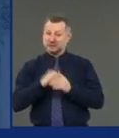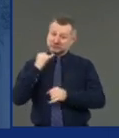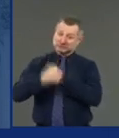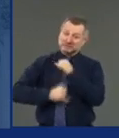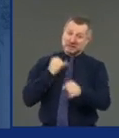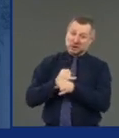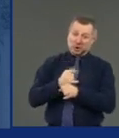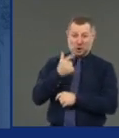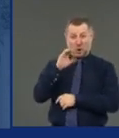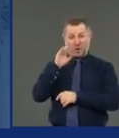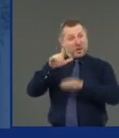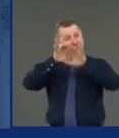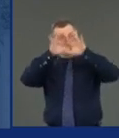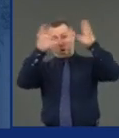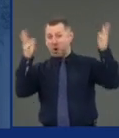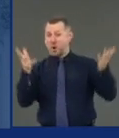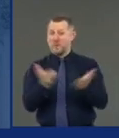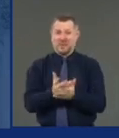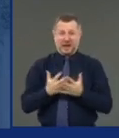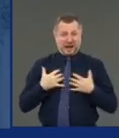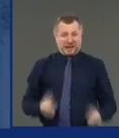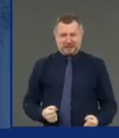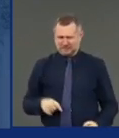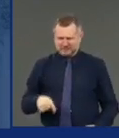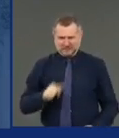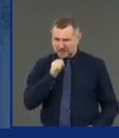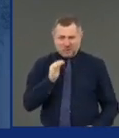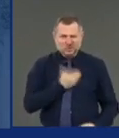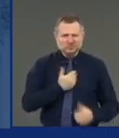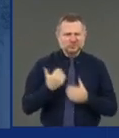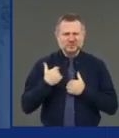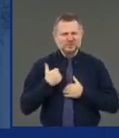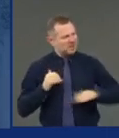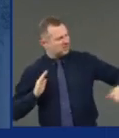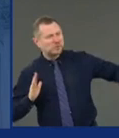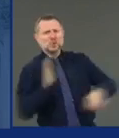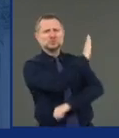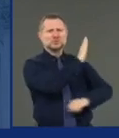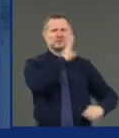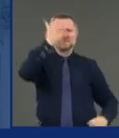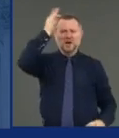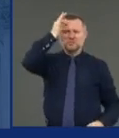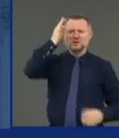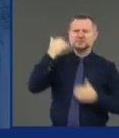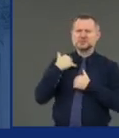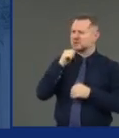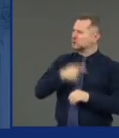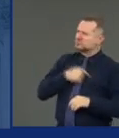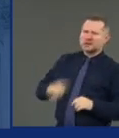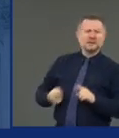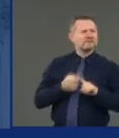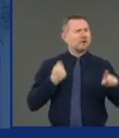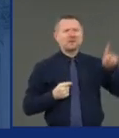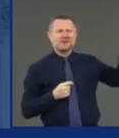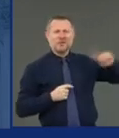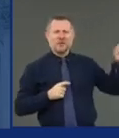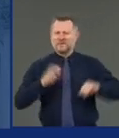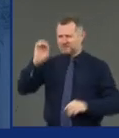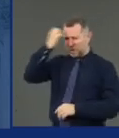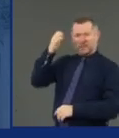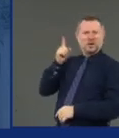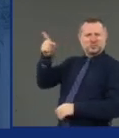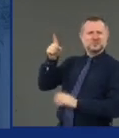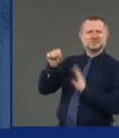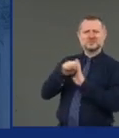It didn't come from China. It came from Europe. And we bore the brunt of it. And